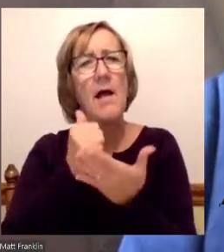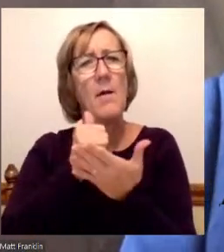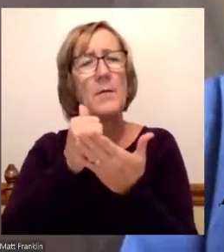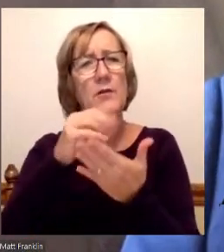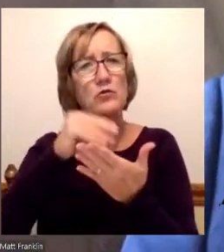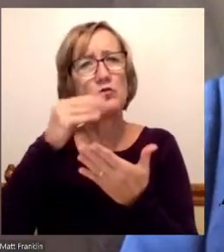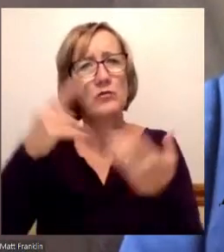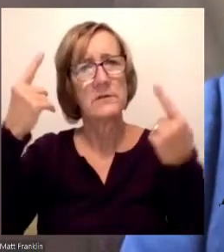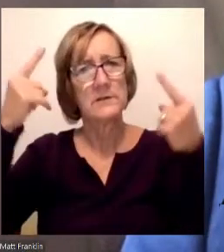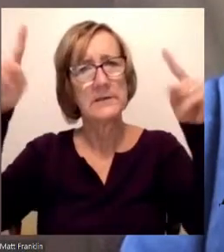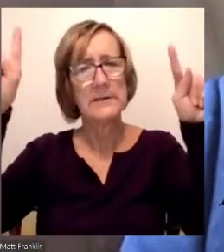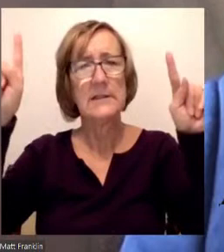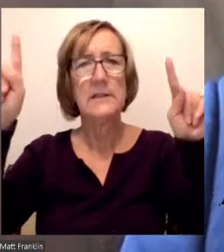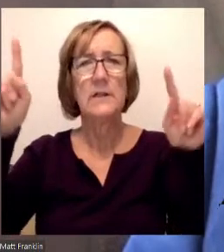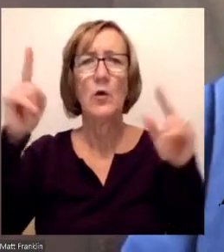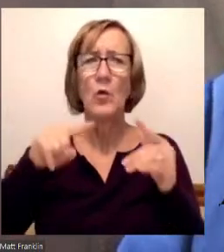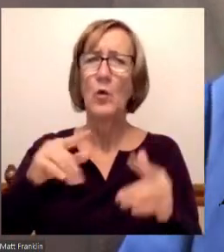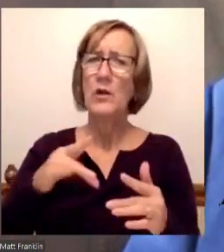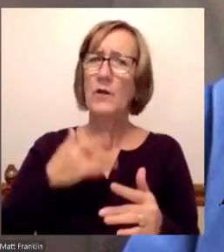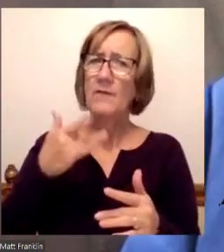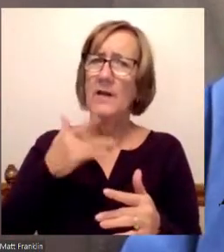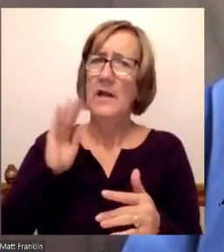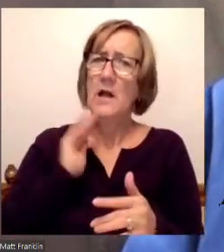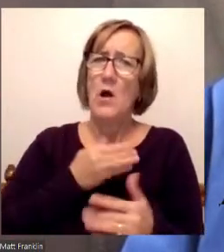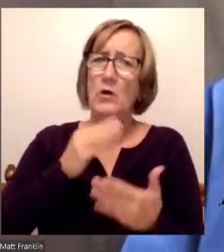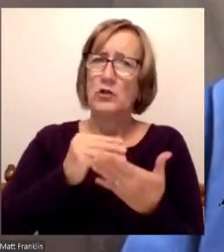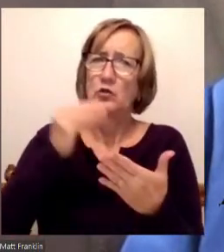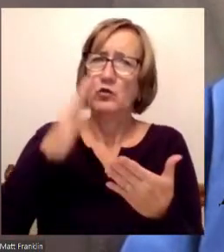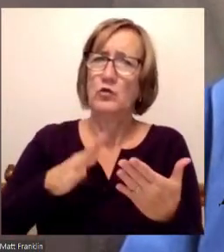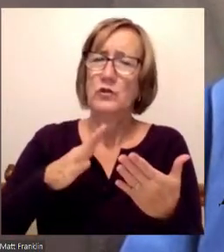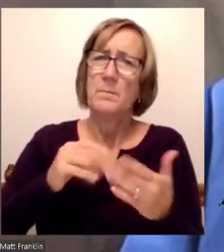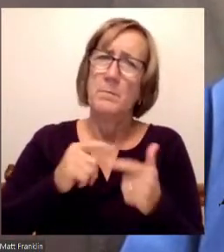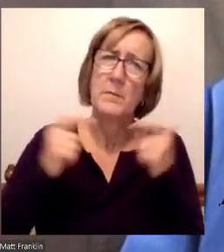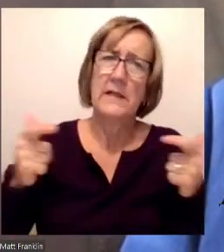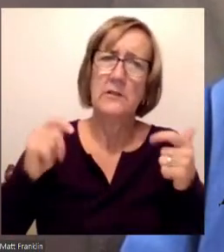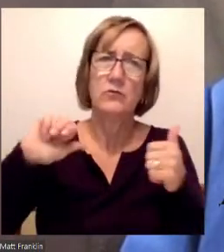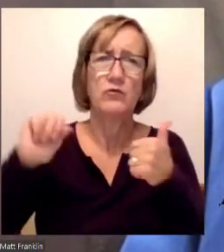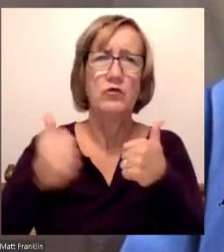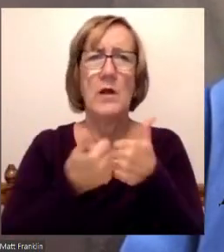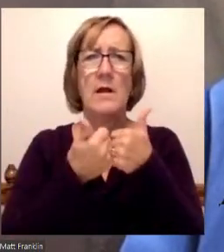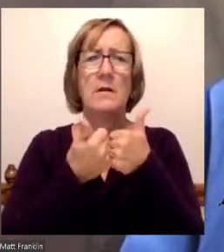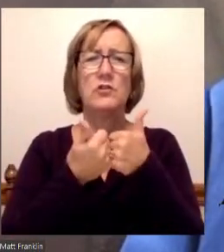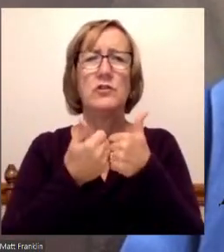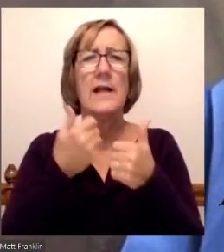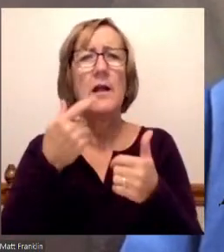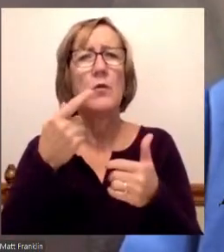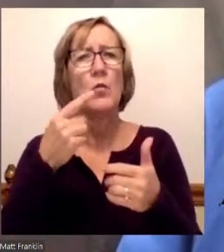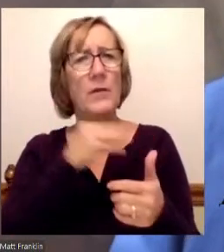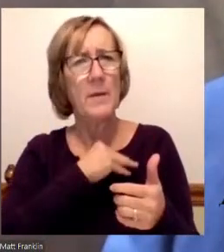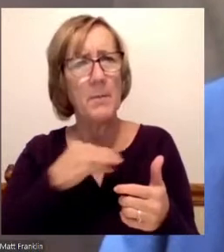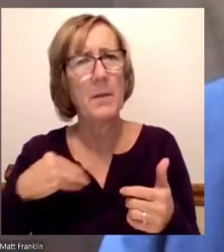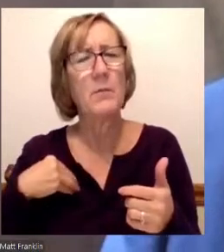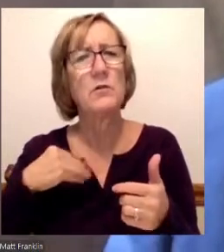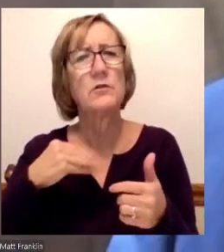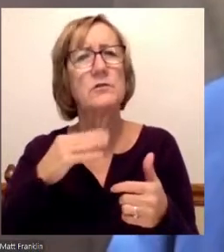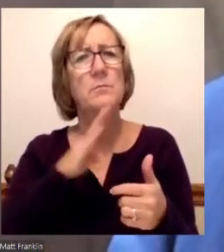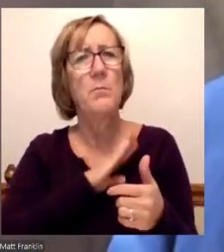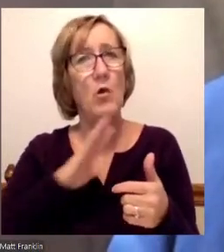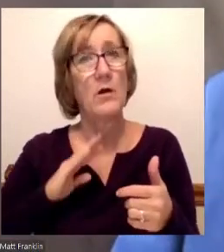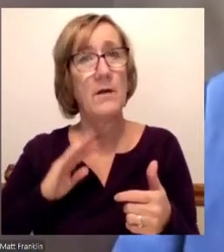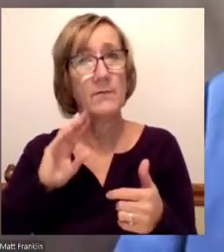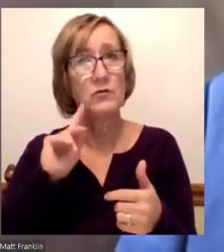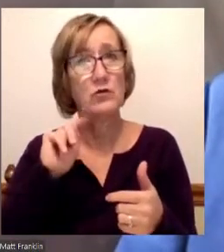biggest challenges our students face? And what role do you think members of the Board of Trustees play in fostering student success?